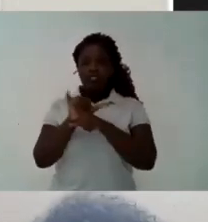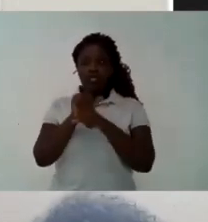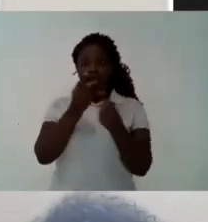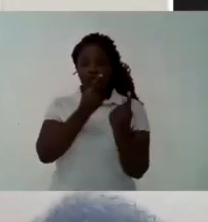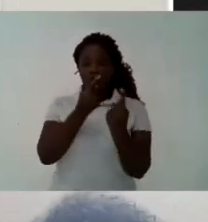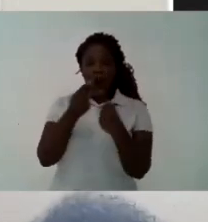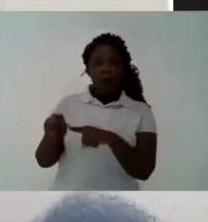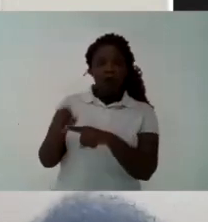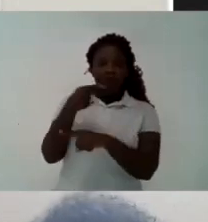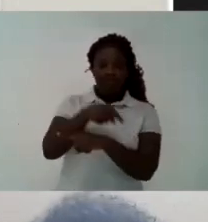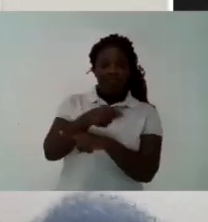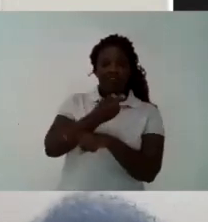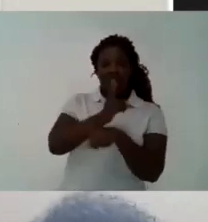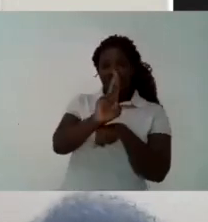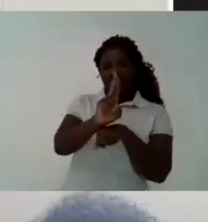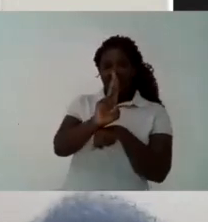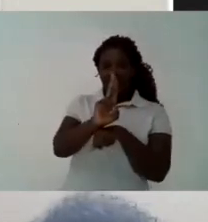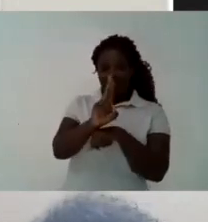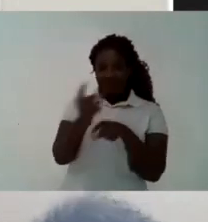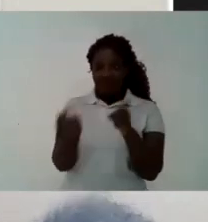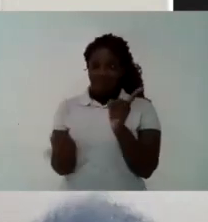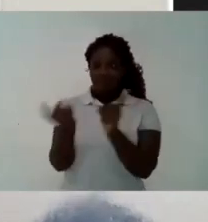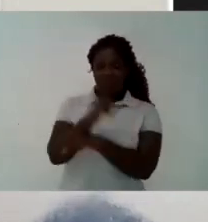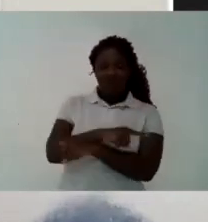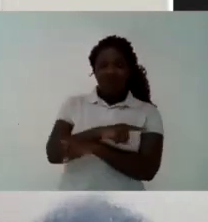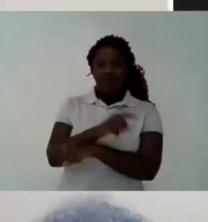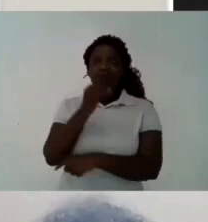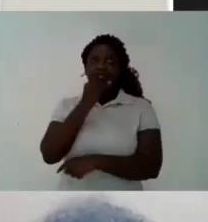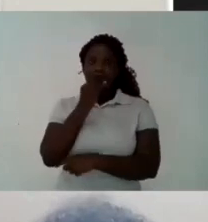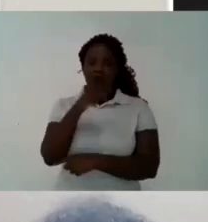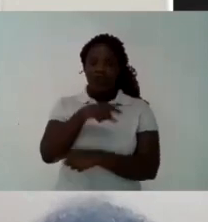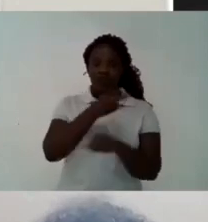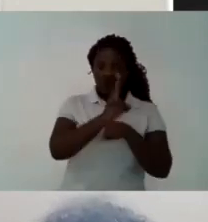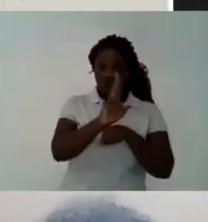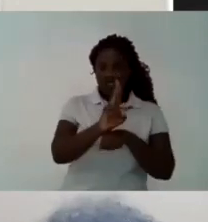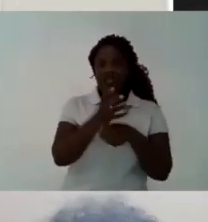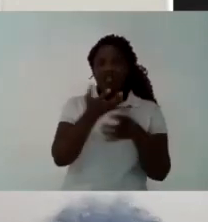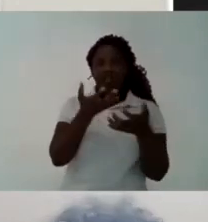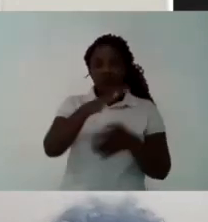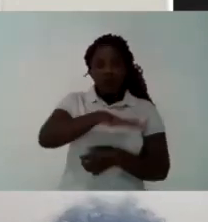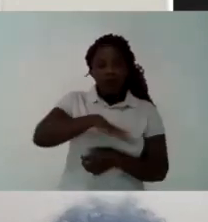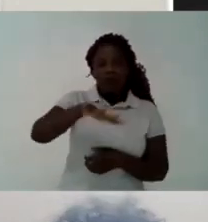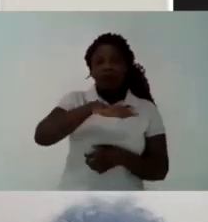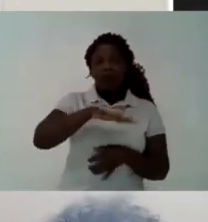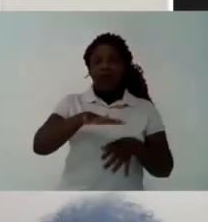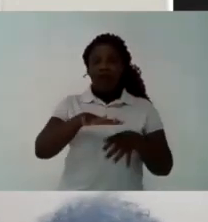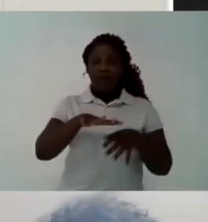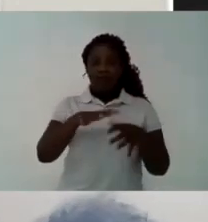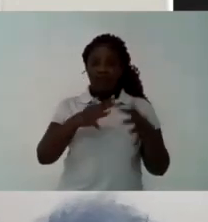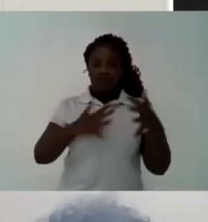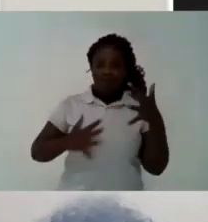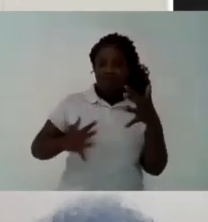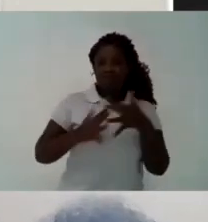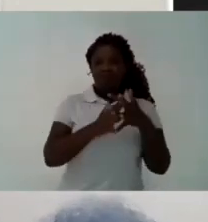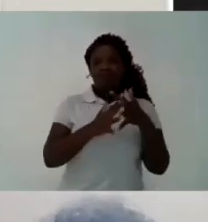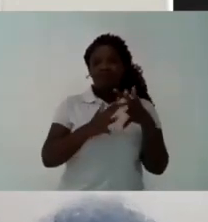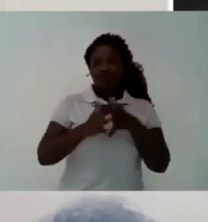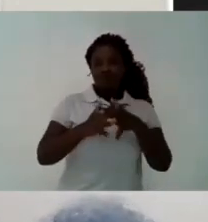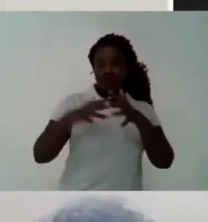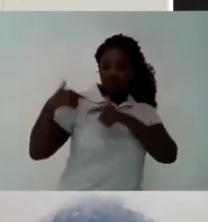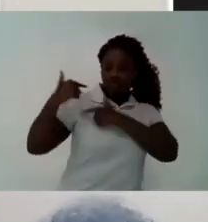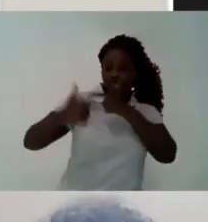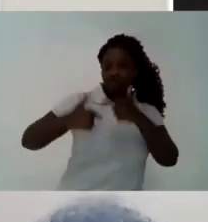and The government is cutting The university is attacking the university